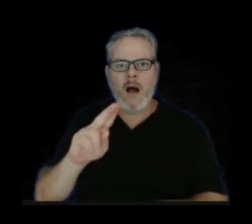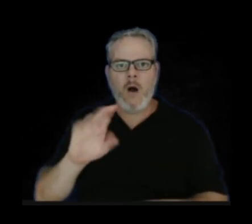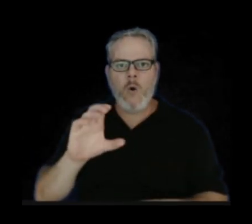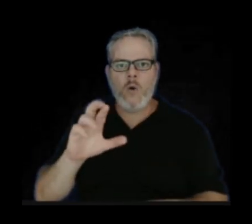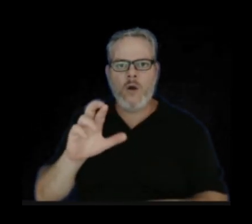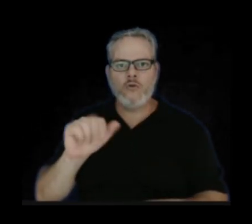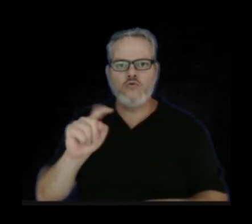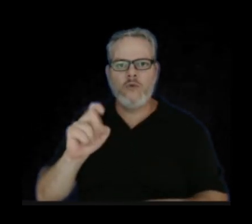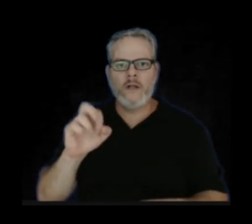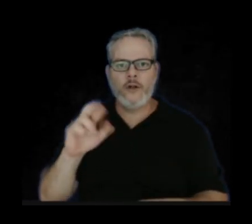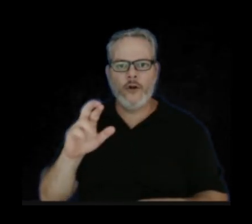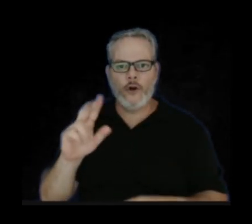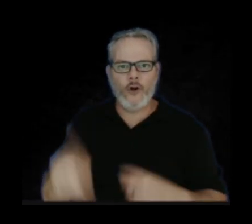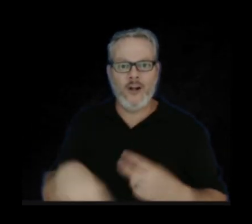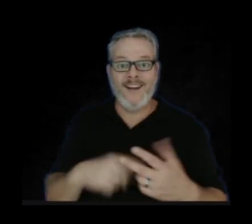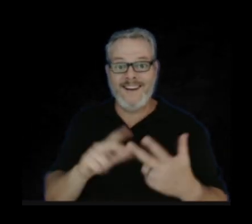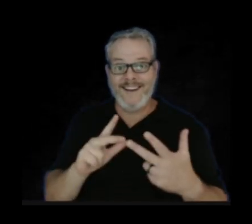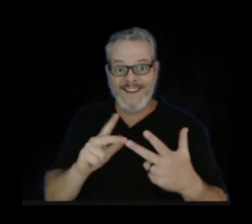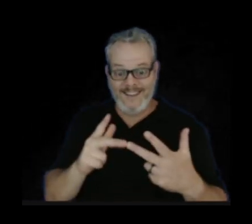fissures on the crater floor.